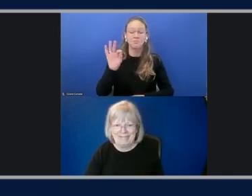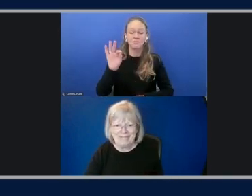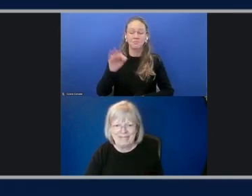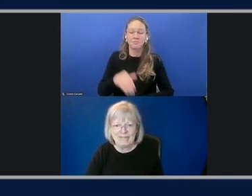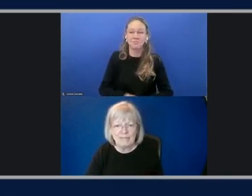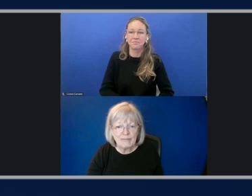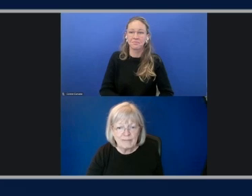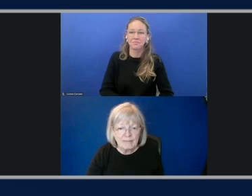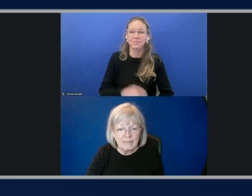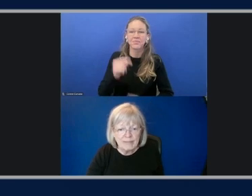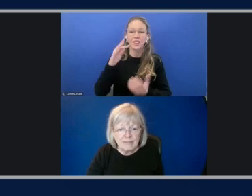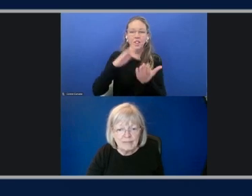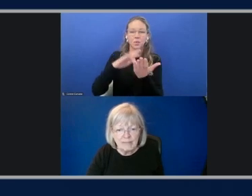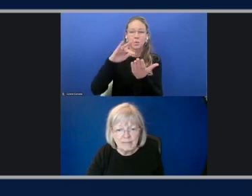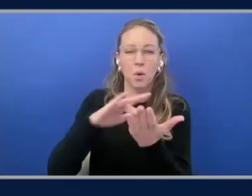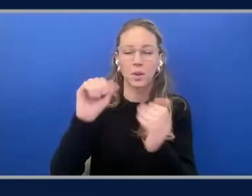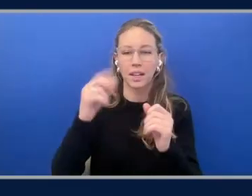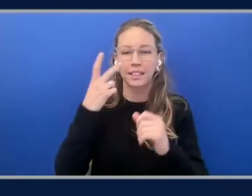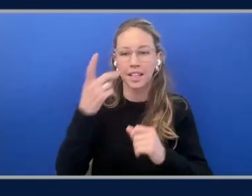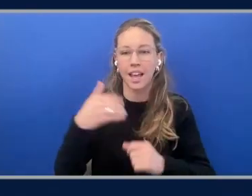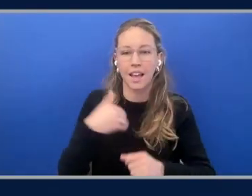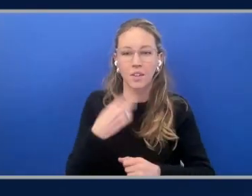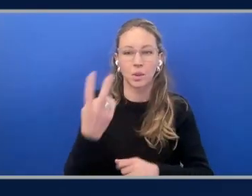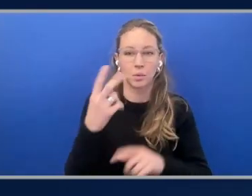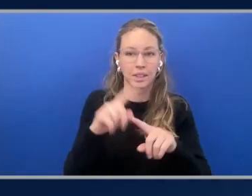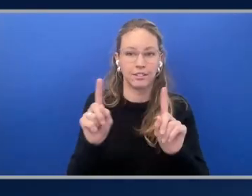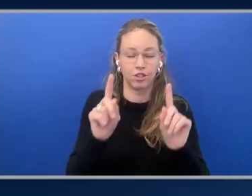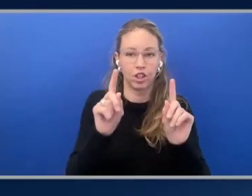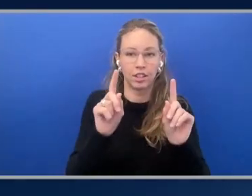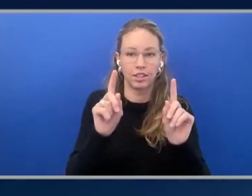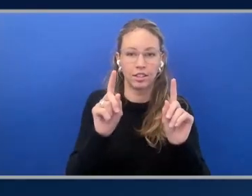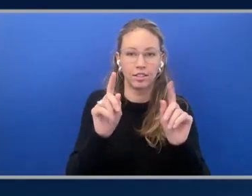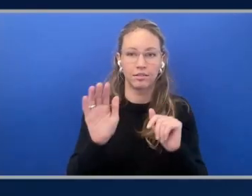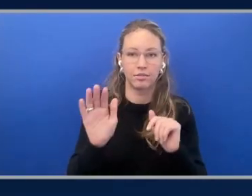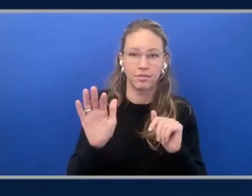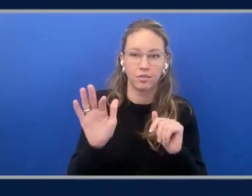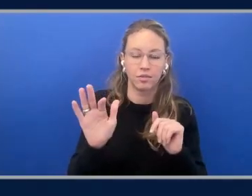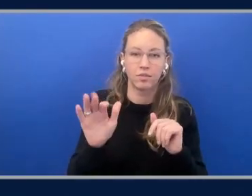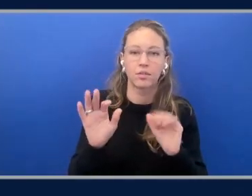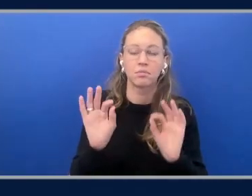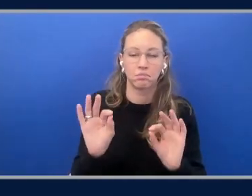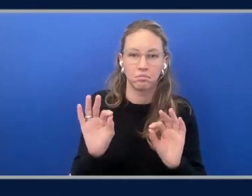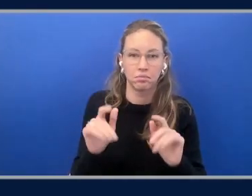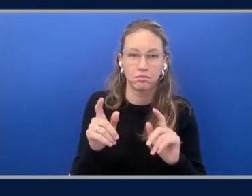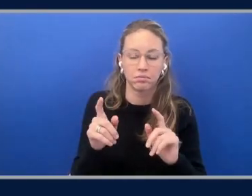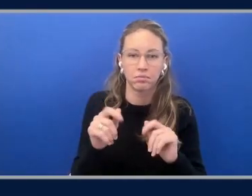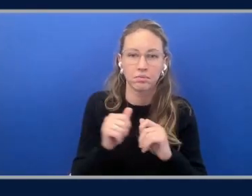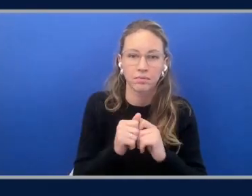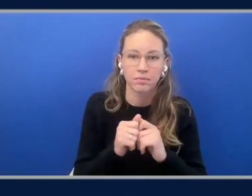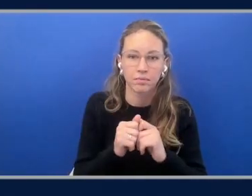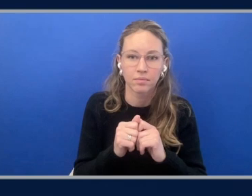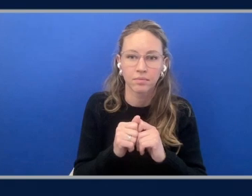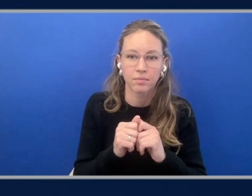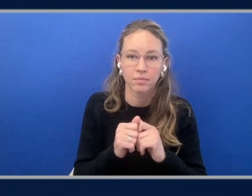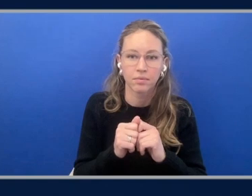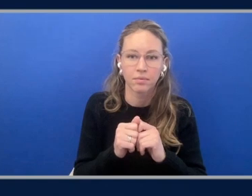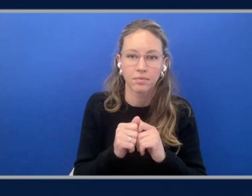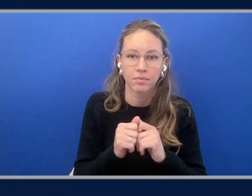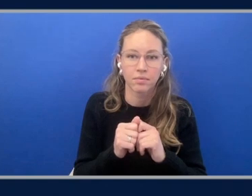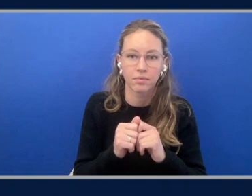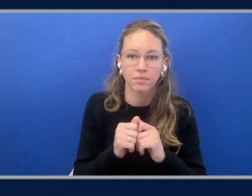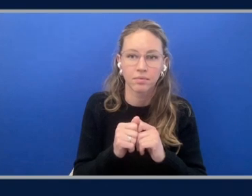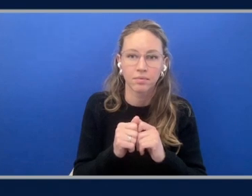And scrolling down, you'll see that we actually have two different – oh, sure. Get a quick zoom. There we go.